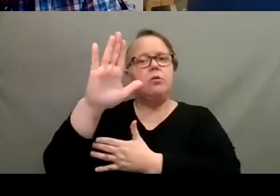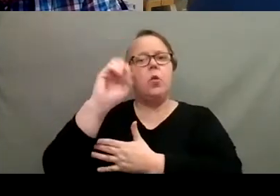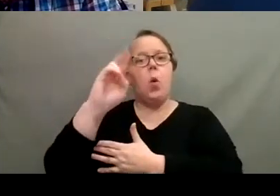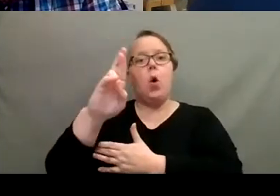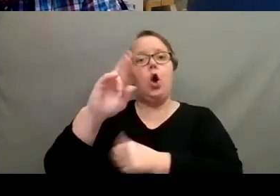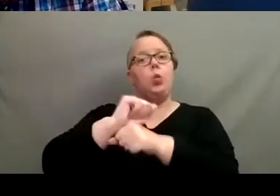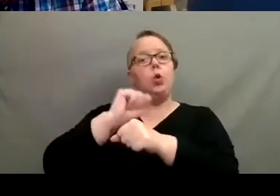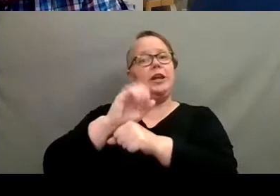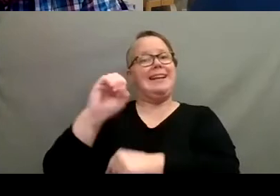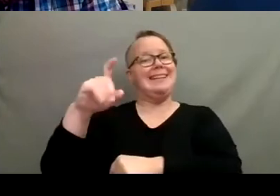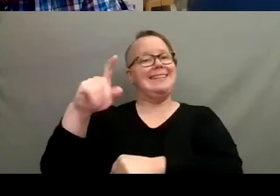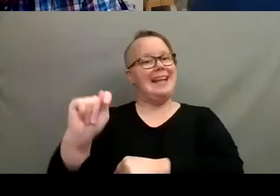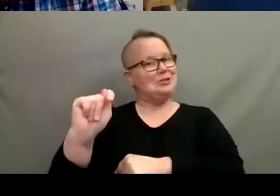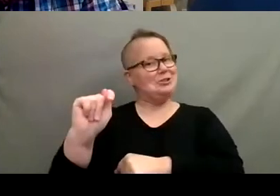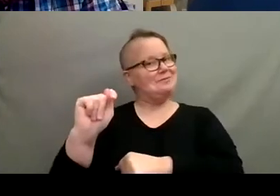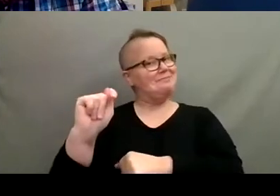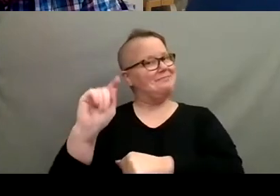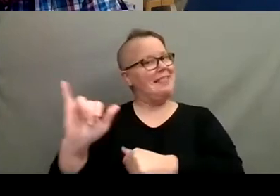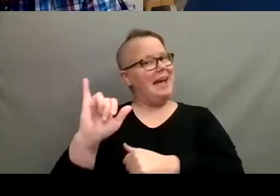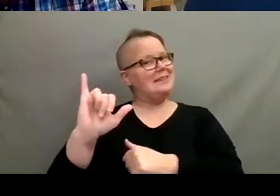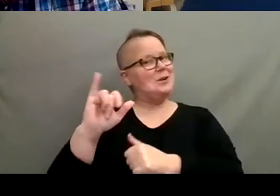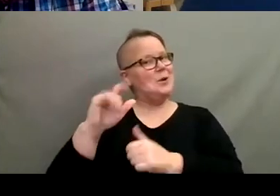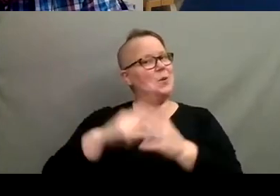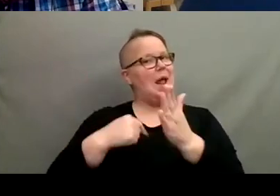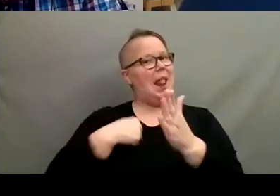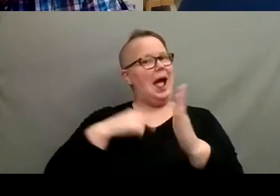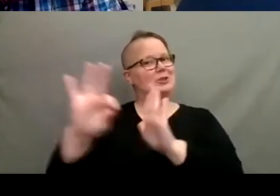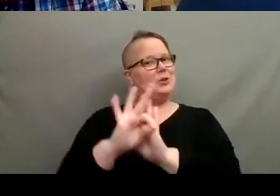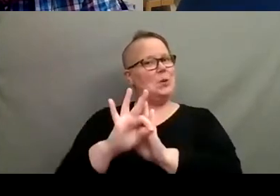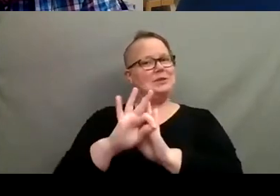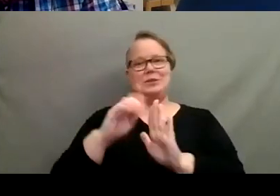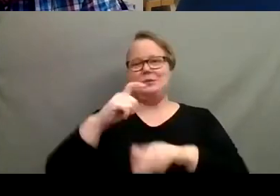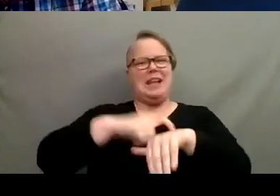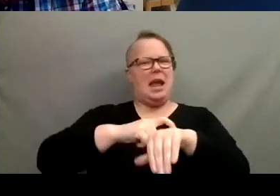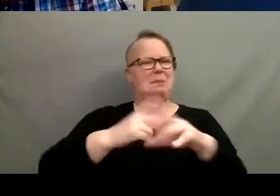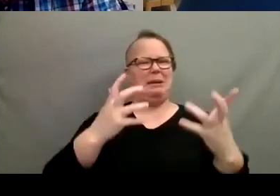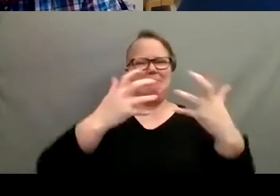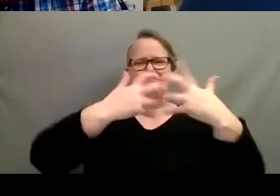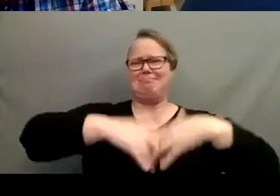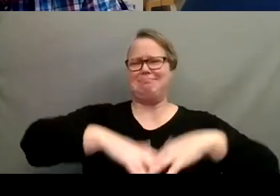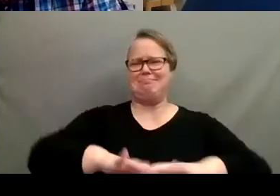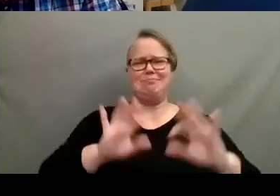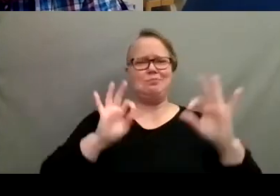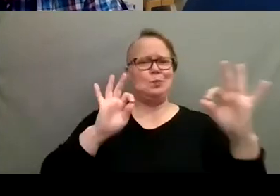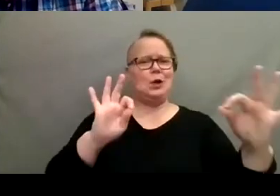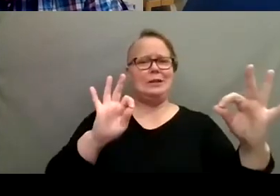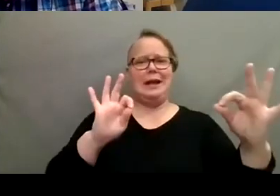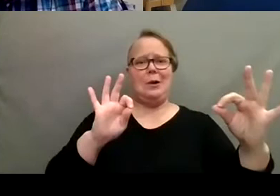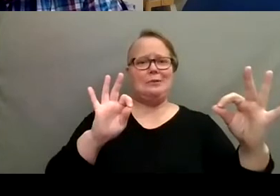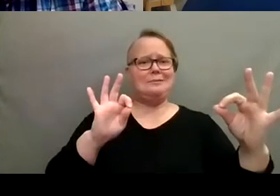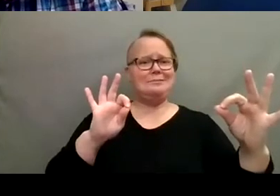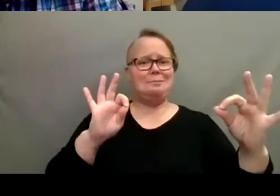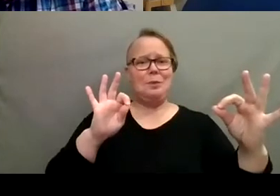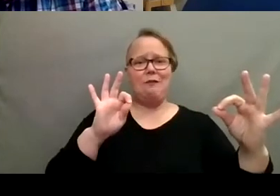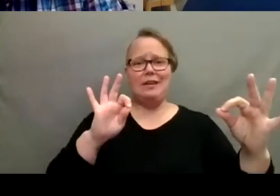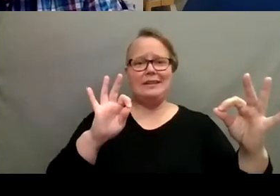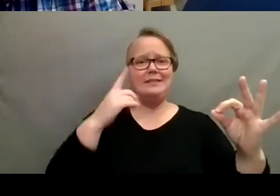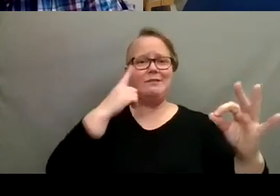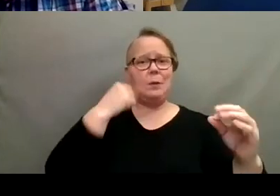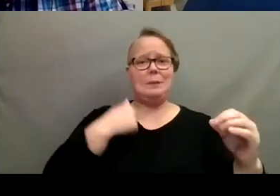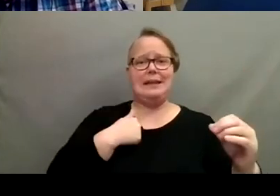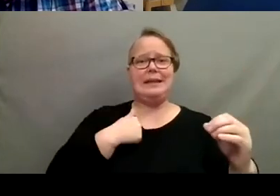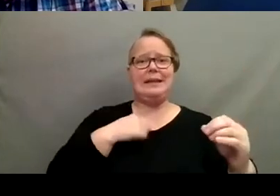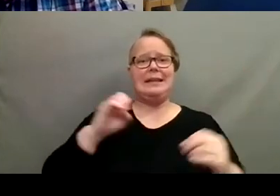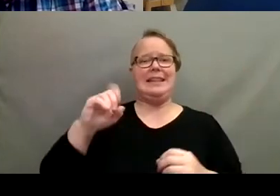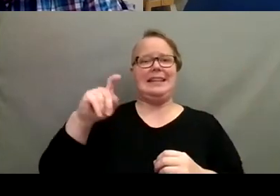in extension, which is what I ended up doing at the time he worked out, uh, almost perfectly for me extension had